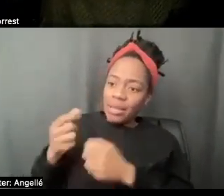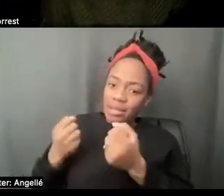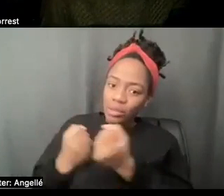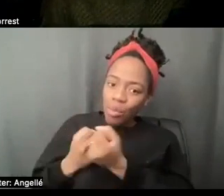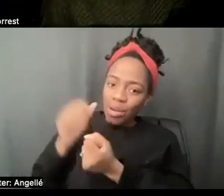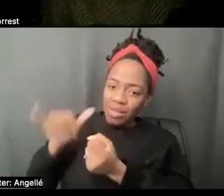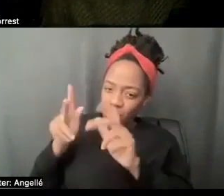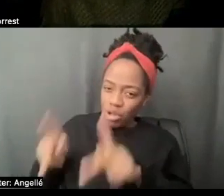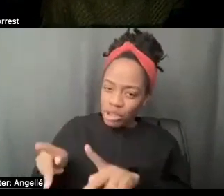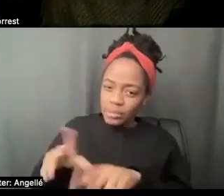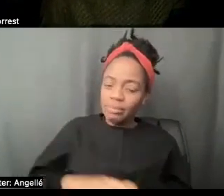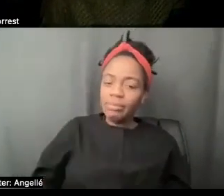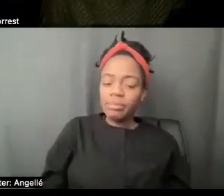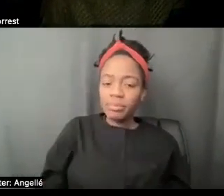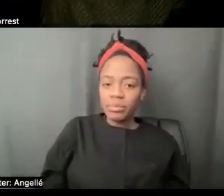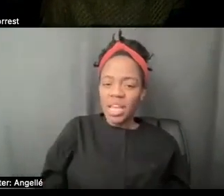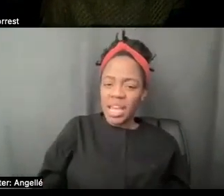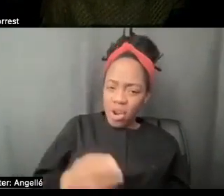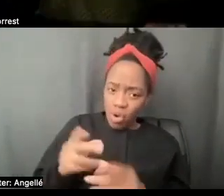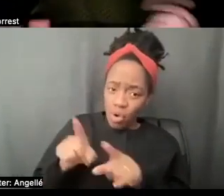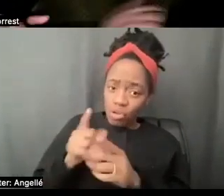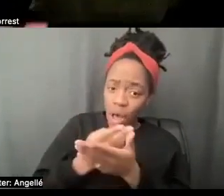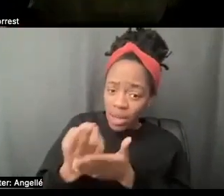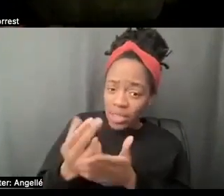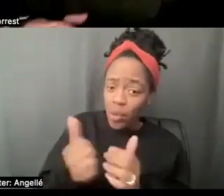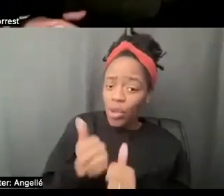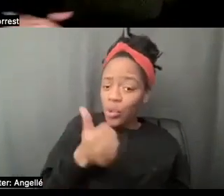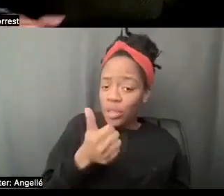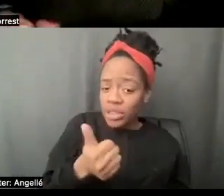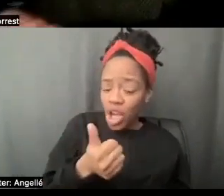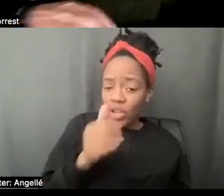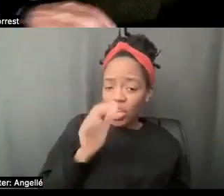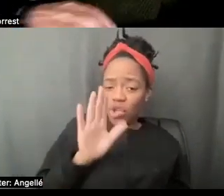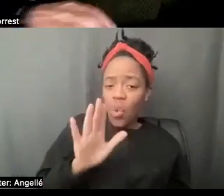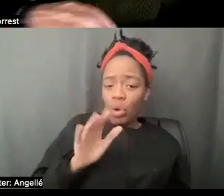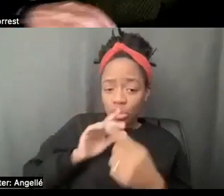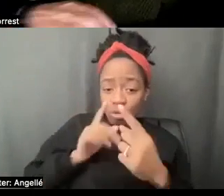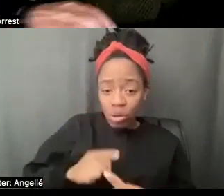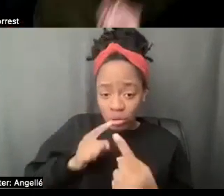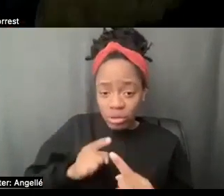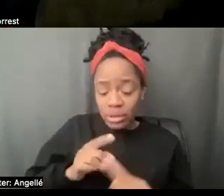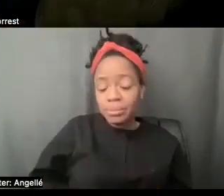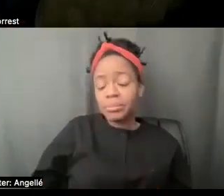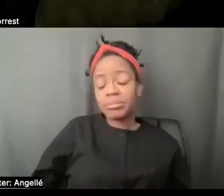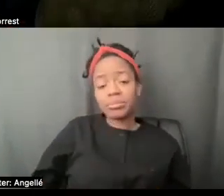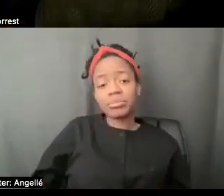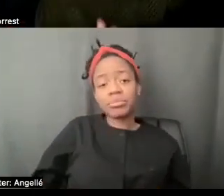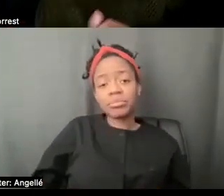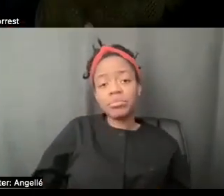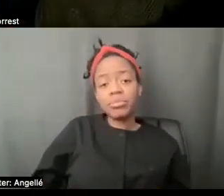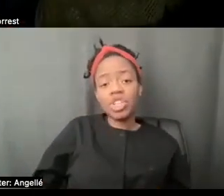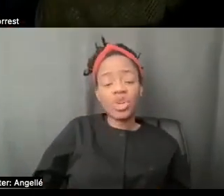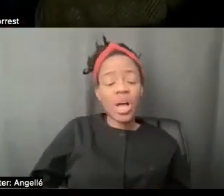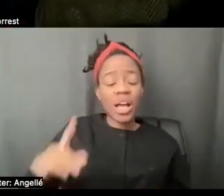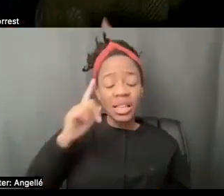being honest with yourself and your own demons, and I think that because all of that is into this story,